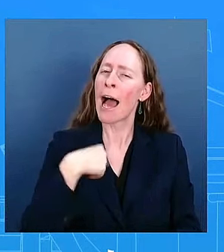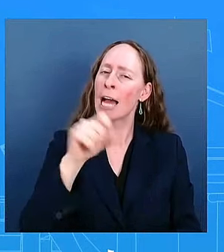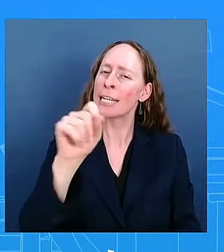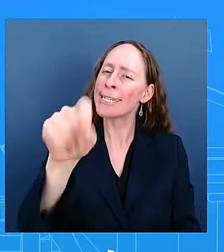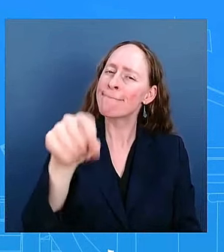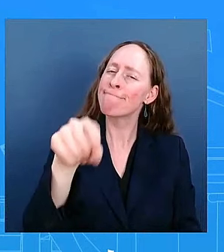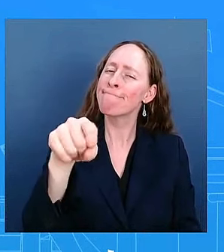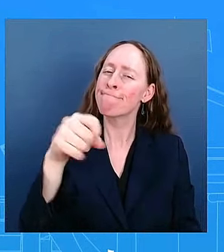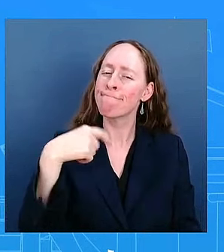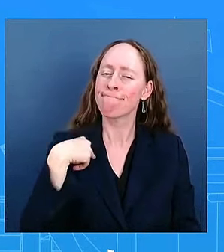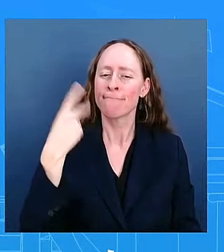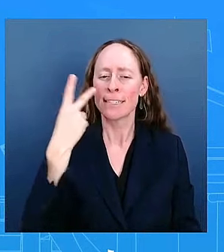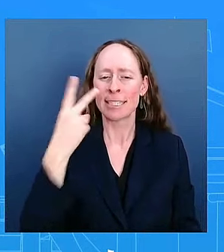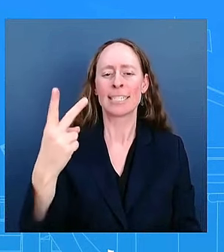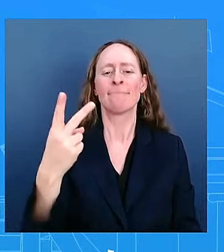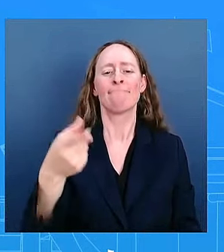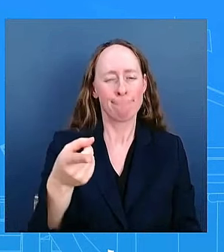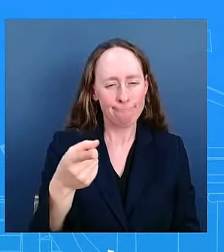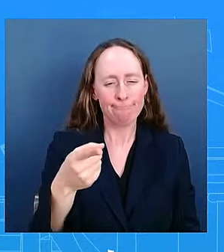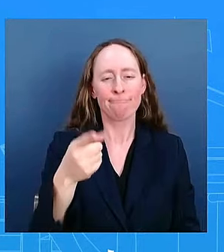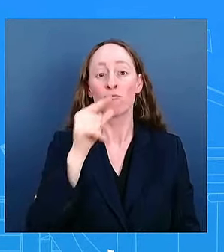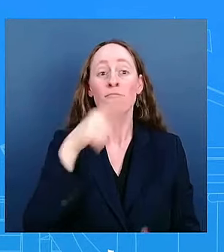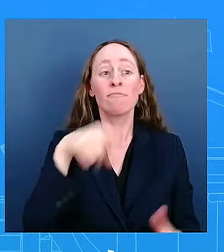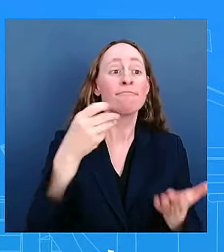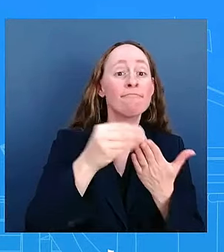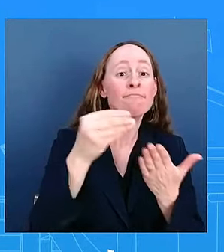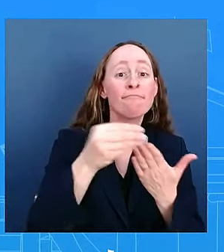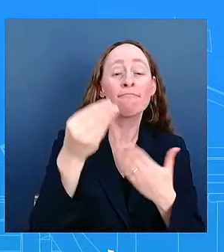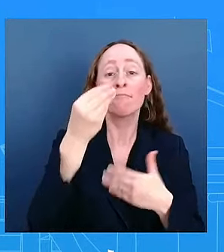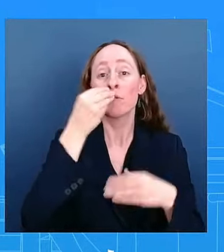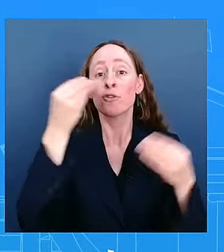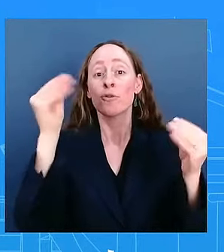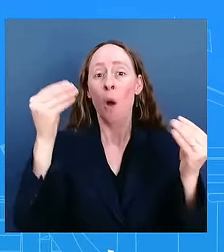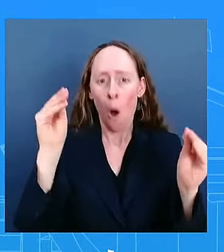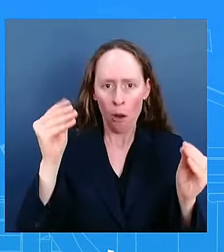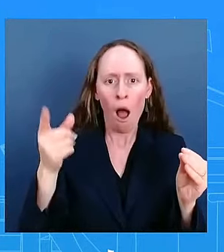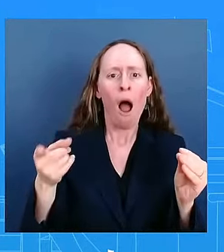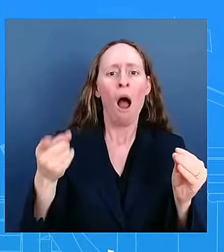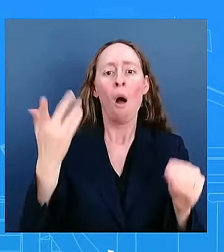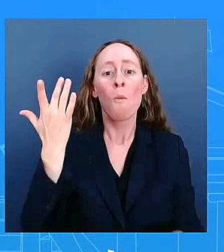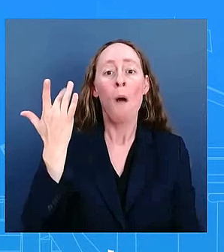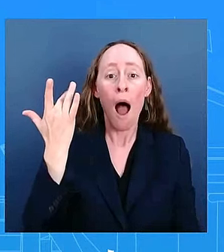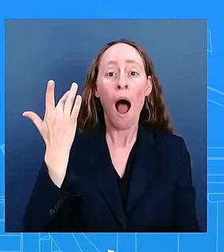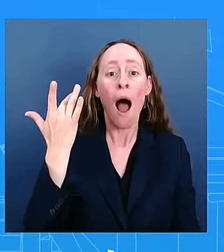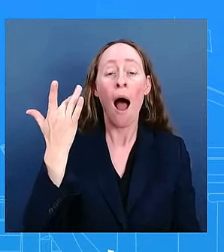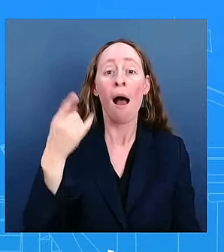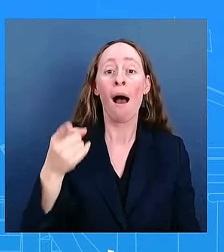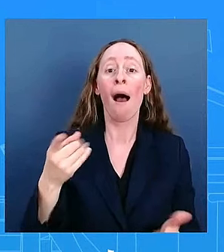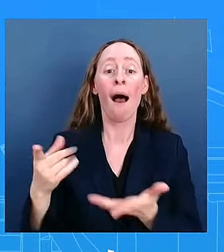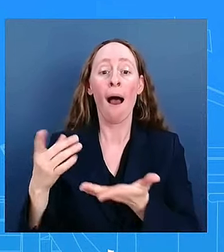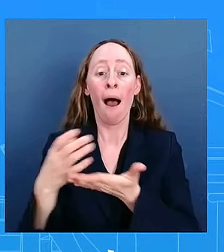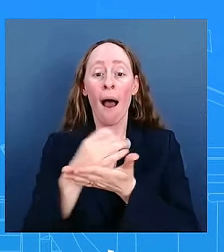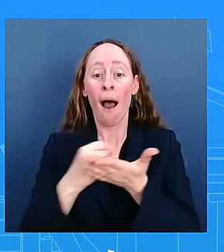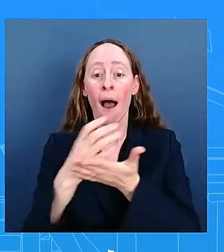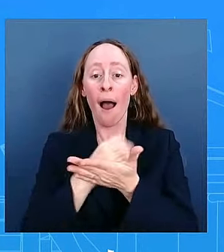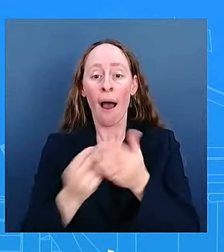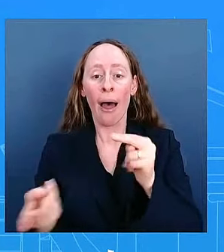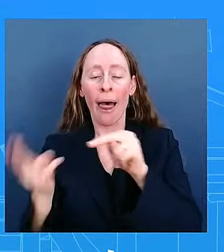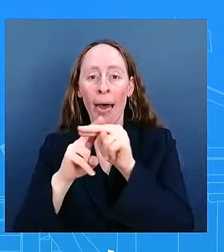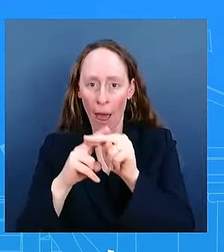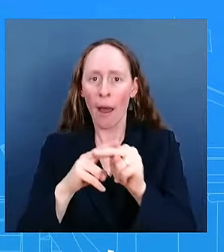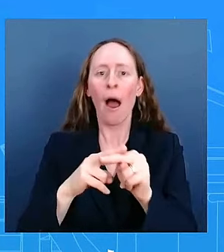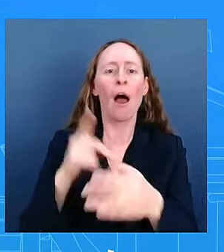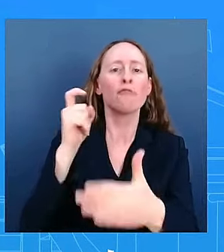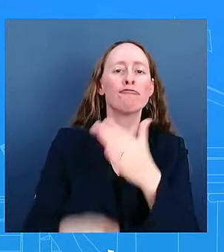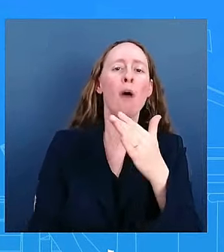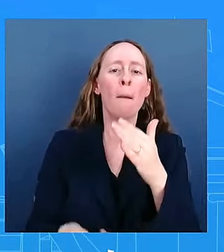of the uh price movements we've seen in terms of the impact of uh of legislation look i think where uh the uh